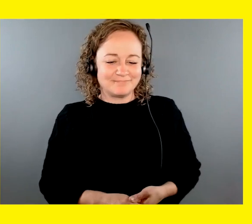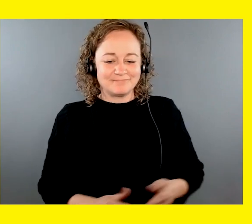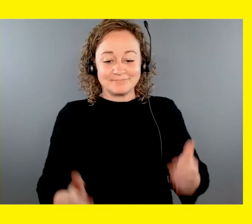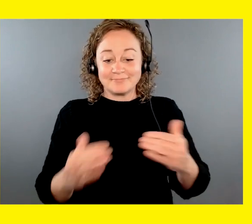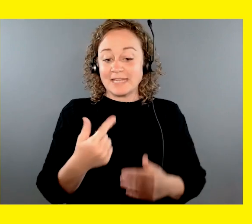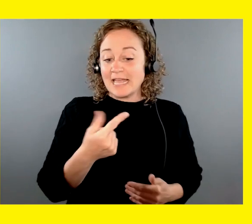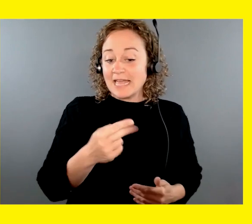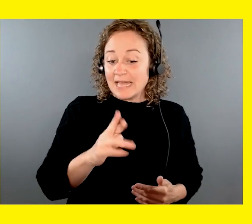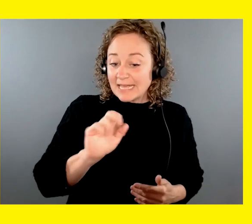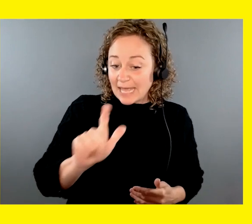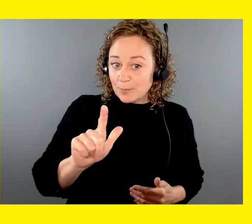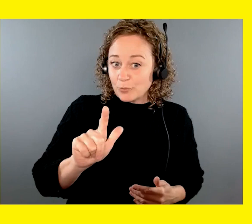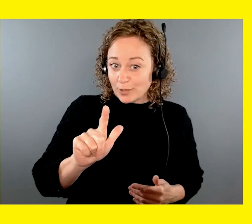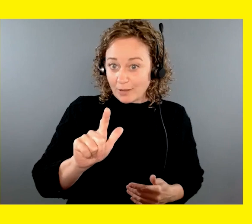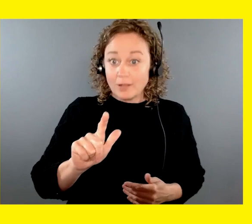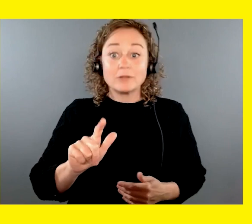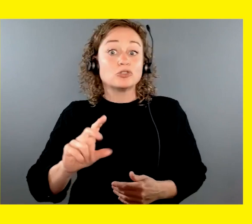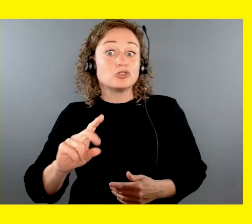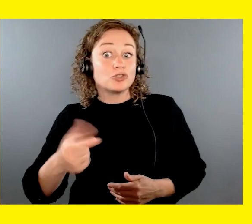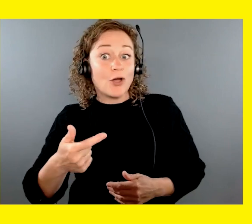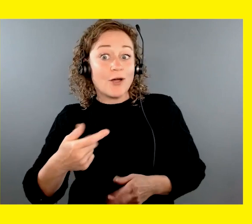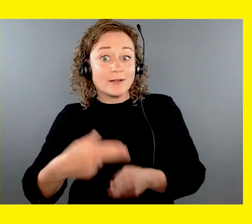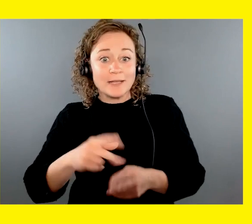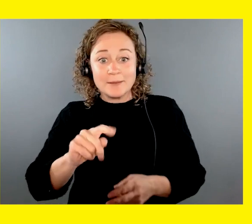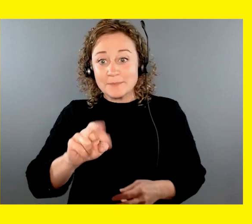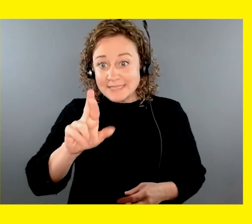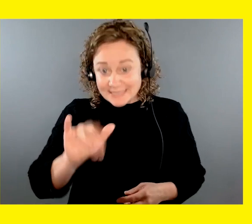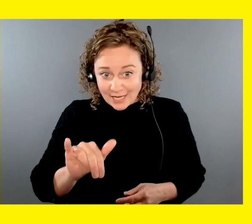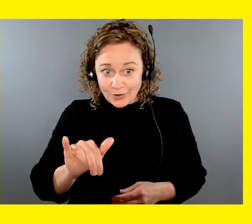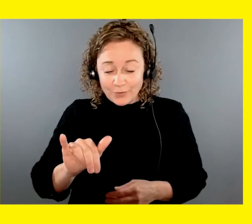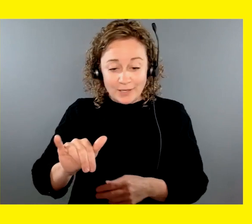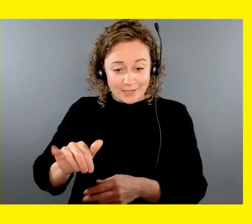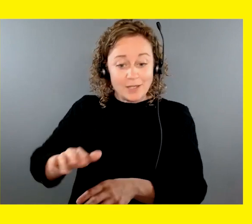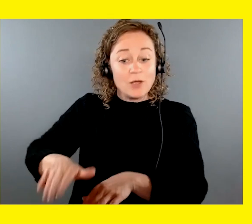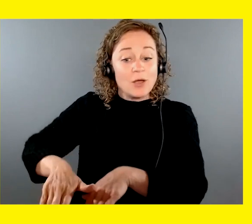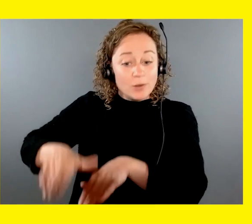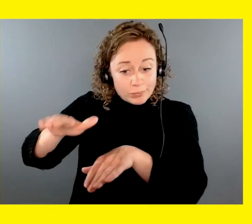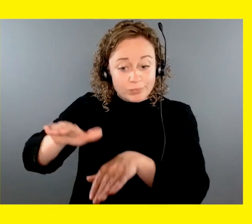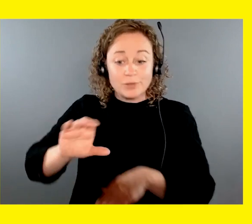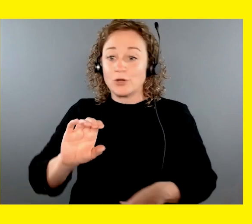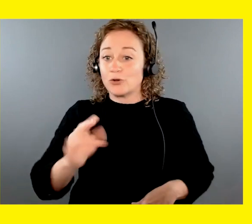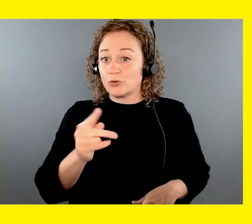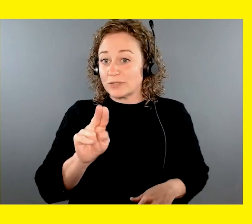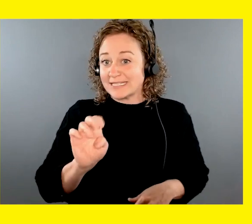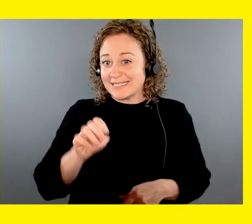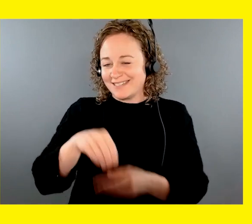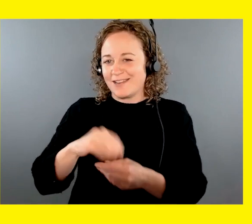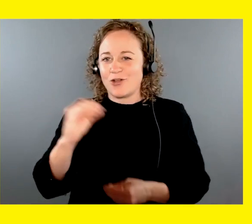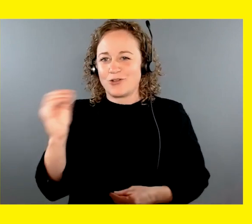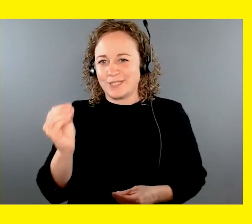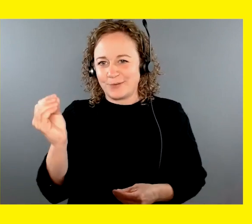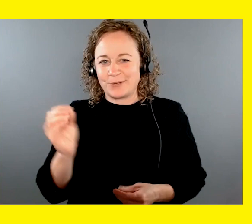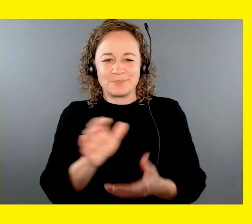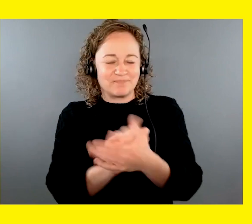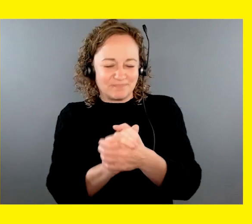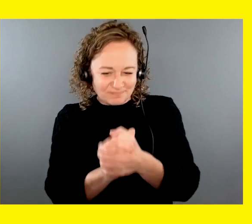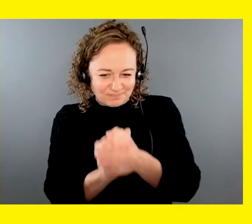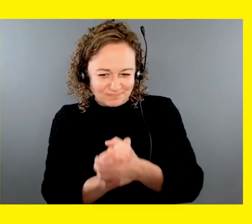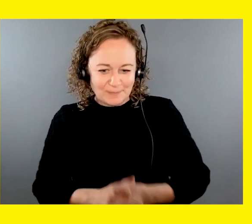Gabriel Zapf Alves is graduating with Terry, who was raised by Christine Gibson in Ontario. Congratulations, Gabriel and Terry.